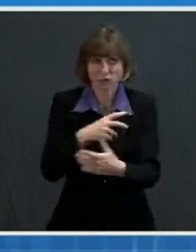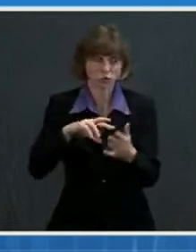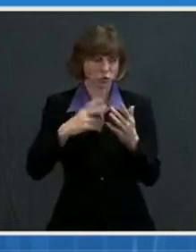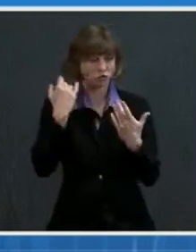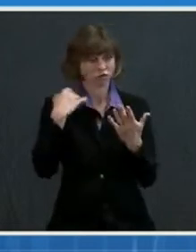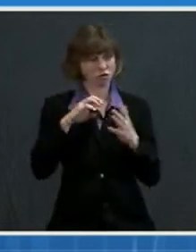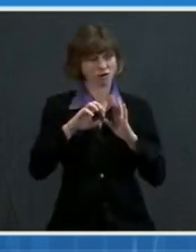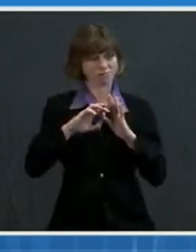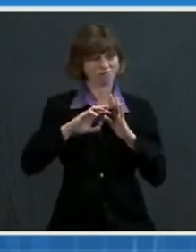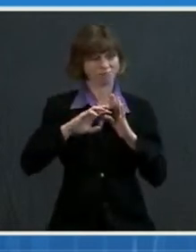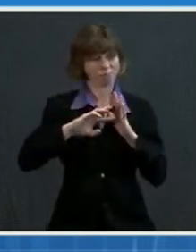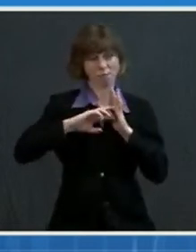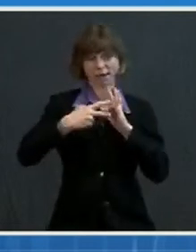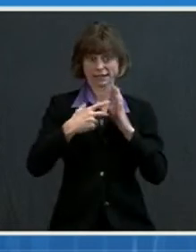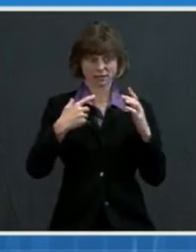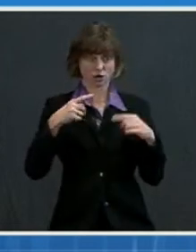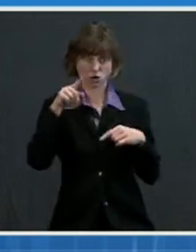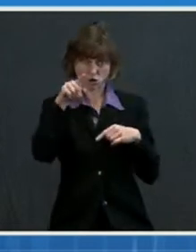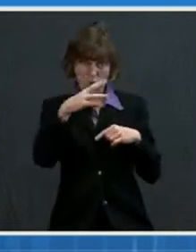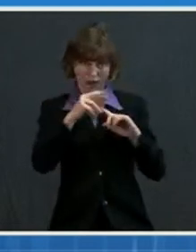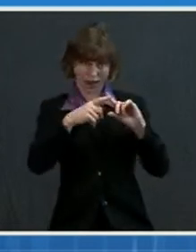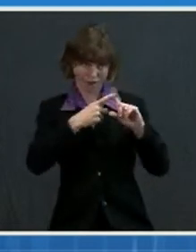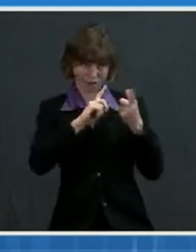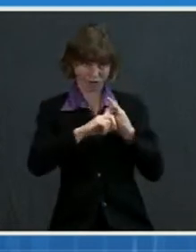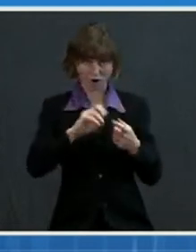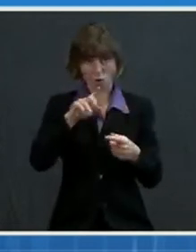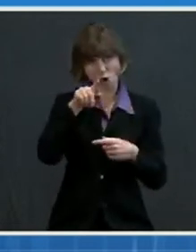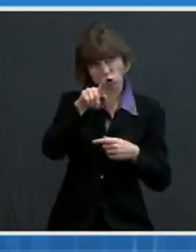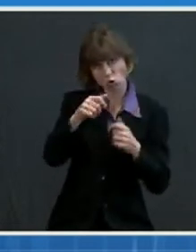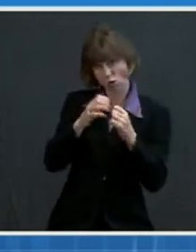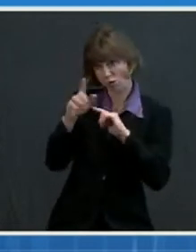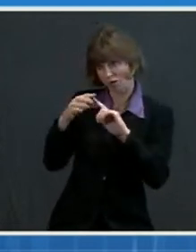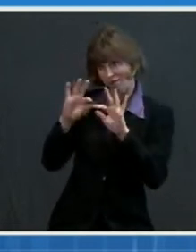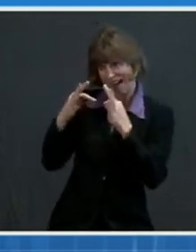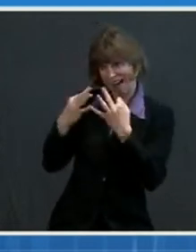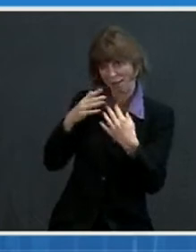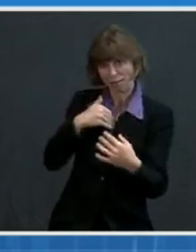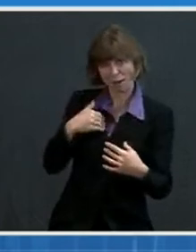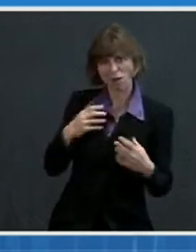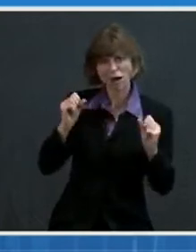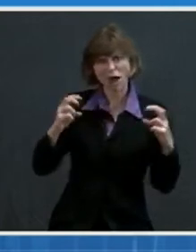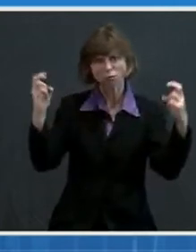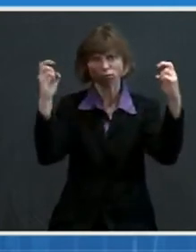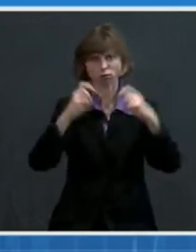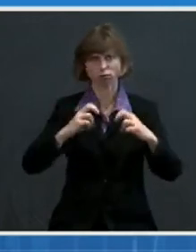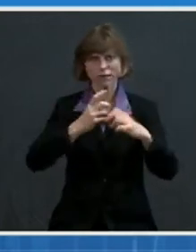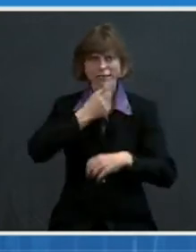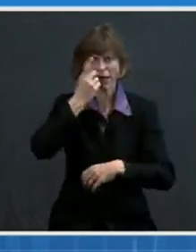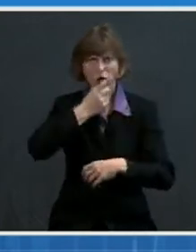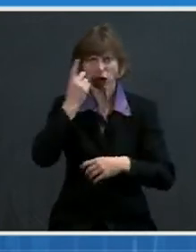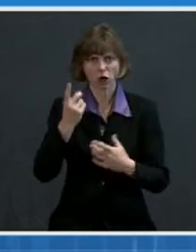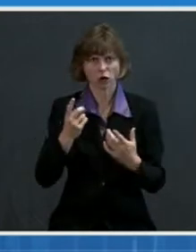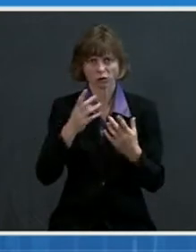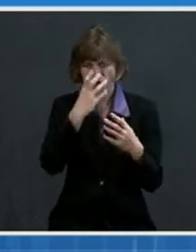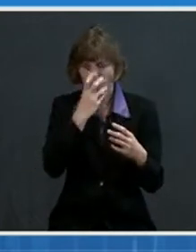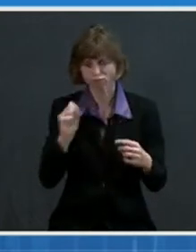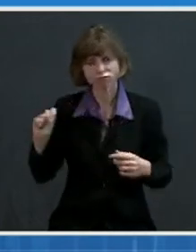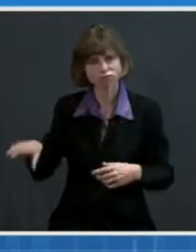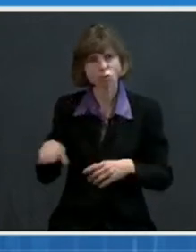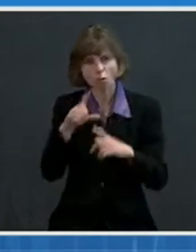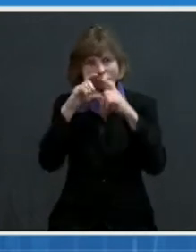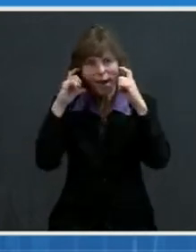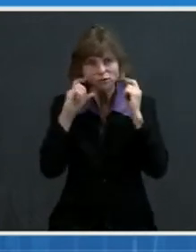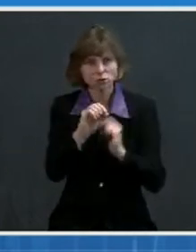member are both vaccinated, you can have dinner together wearing masks without distancing. You can visit your grandparents